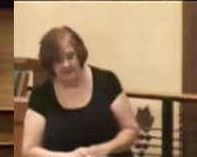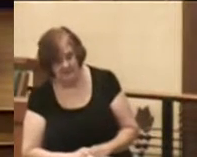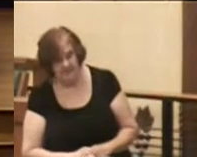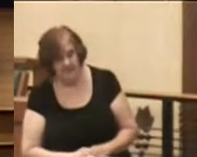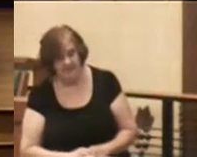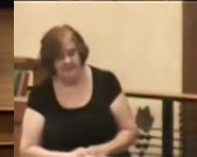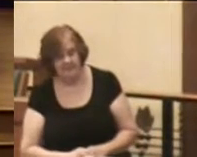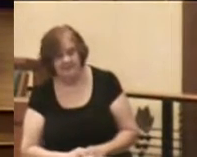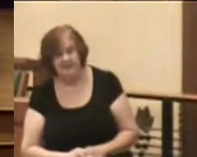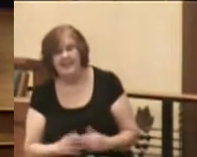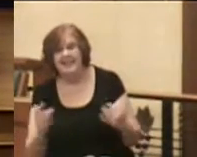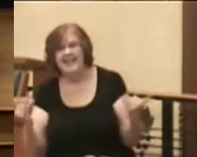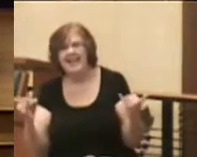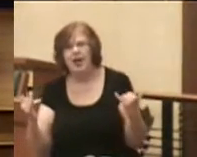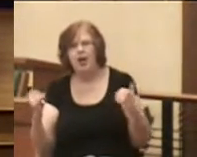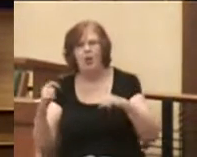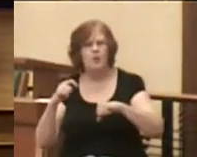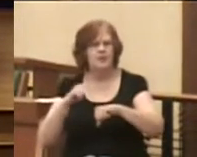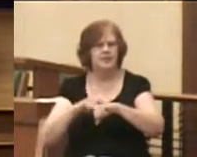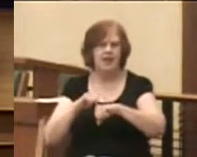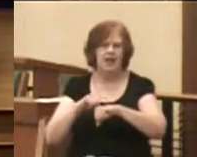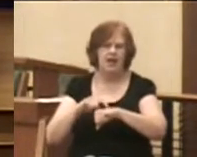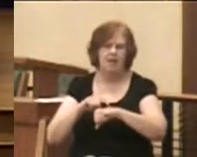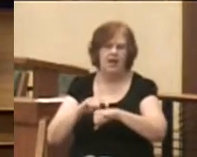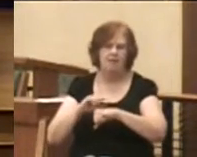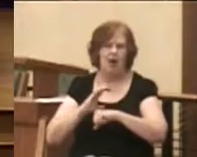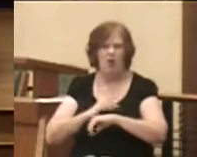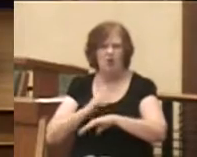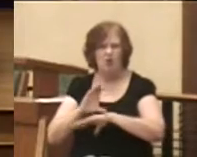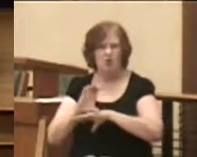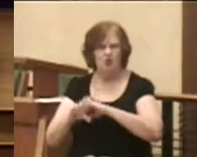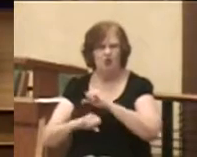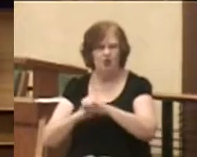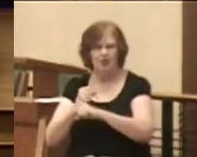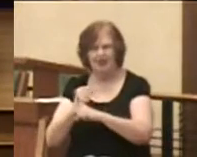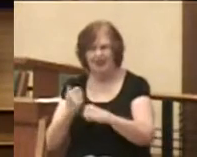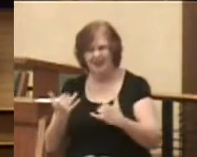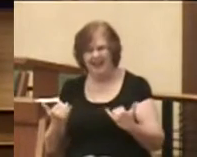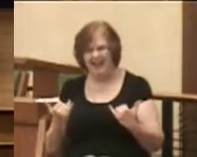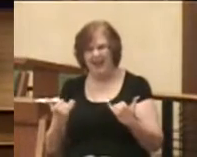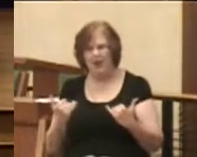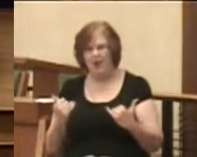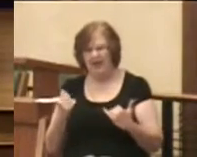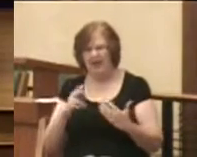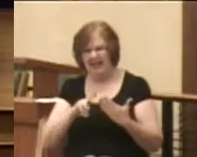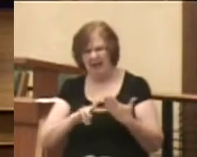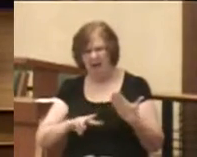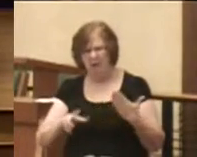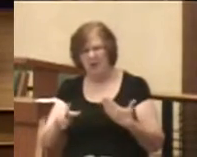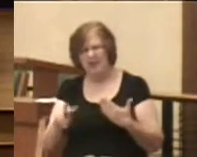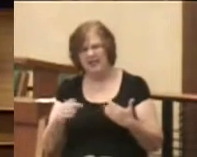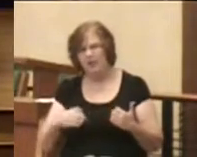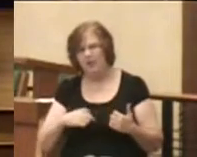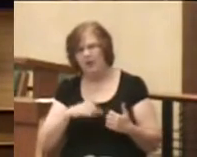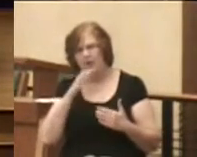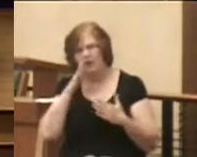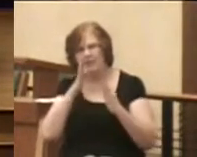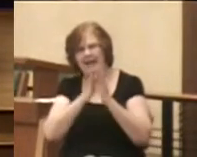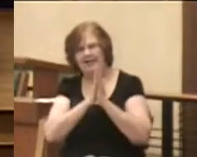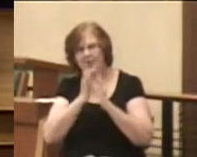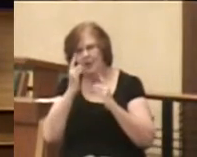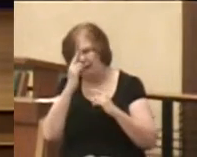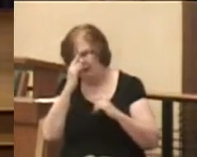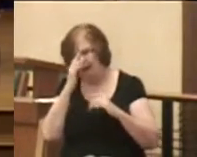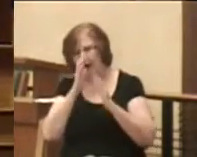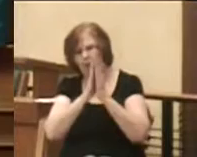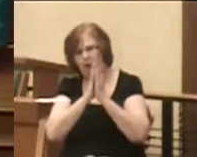So we come in a time of our church year at Bethel where just in a couple of weeks we will be asked to think and